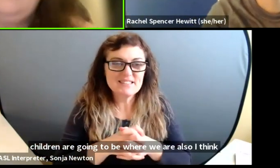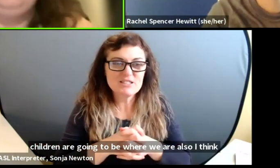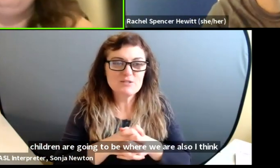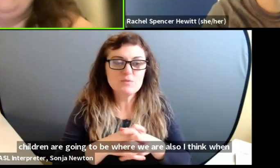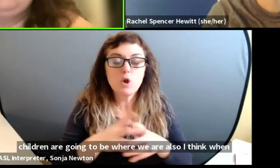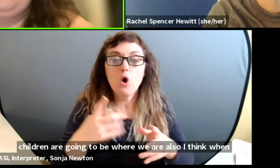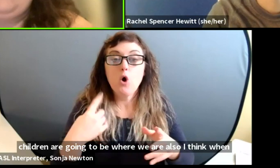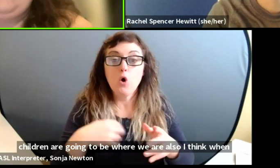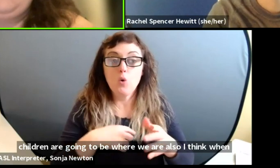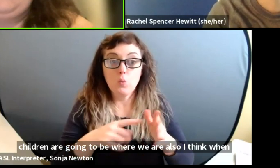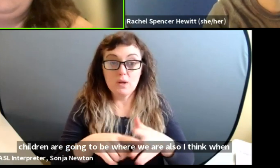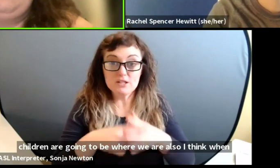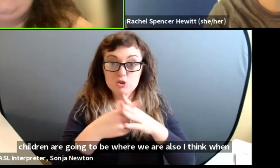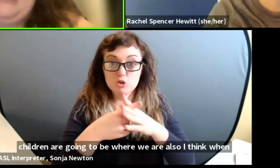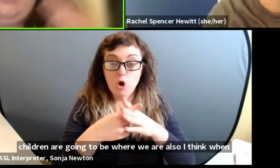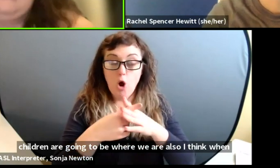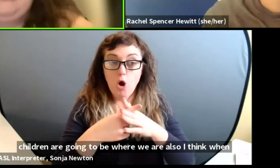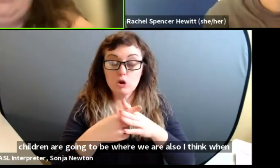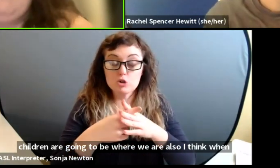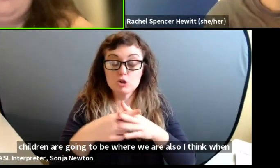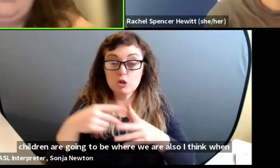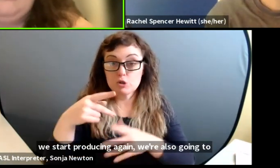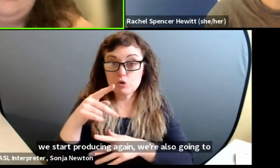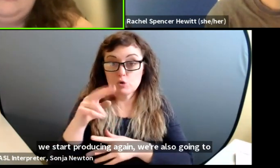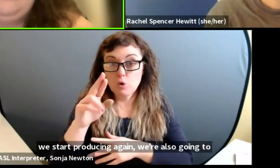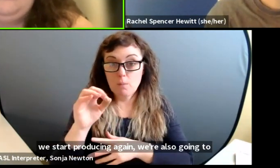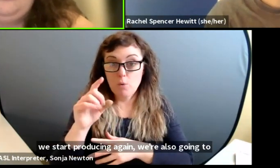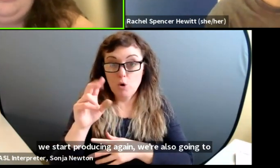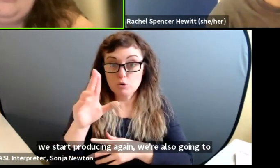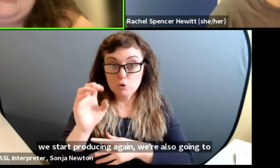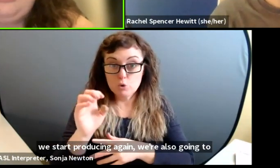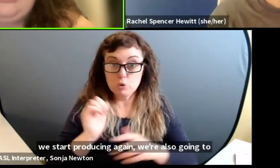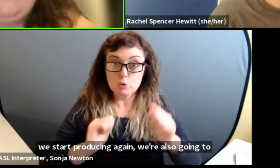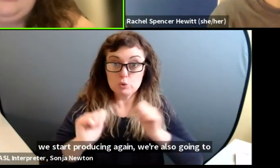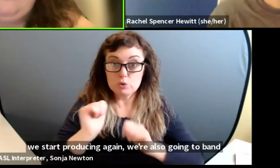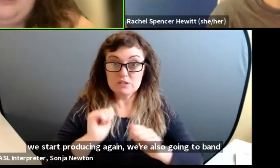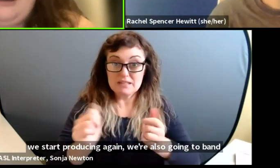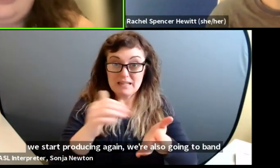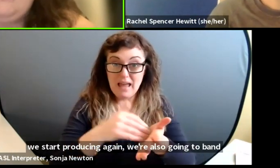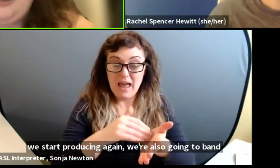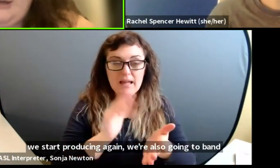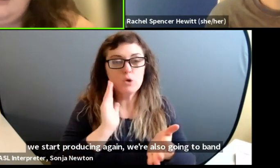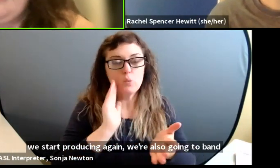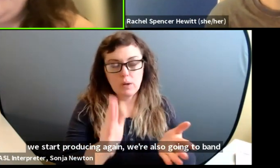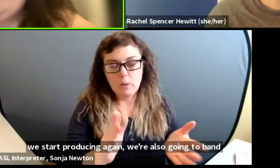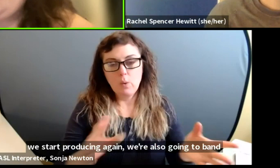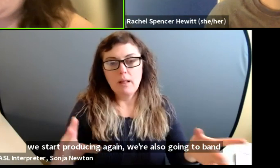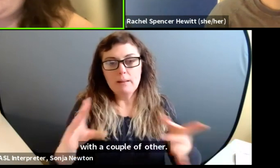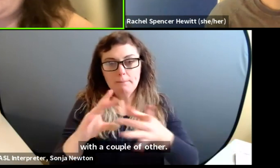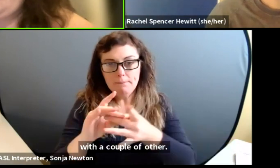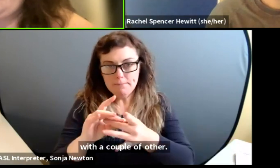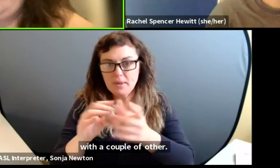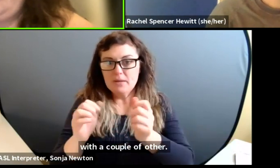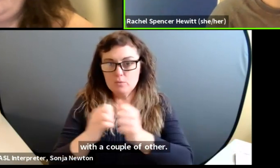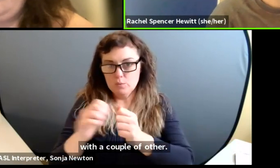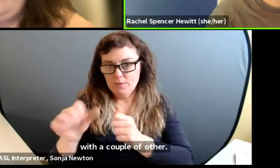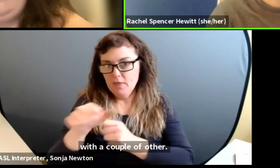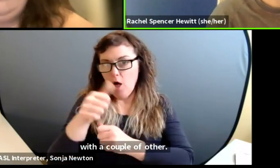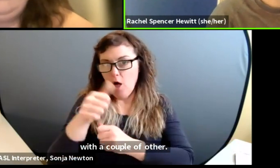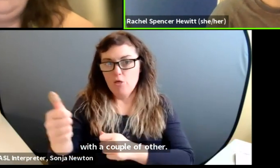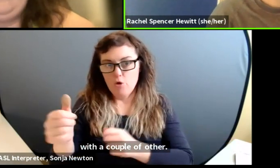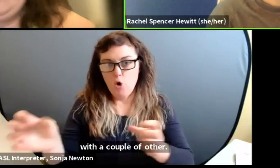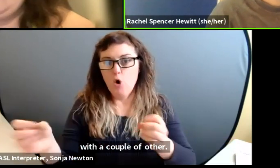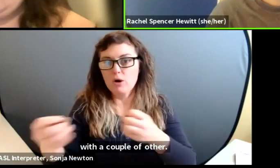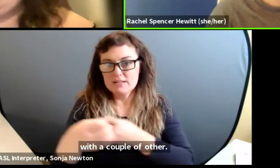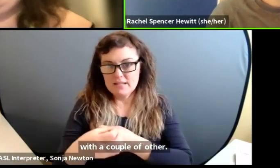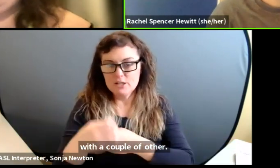again, we're also going to band with a couple of other organizations for general auditions, but childcare. Yeah. Yeah. It's fantastic.